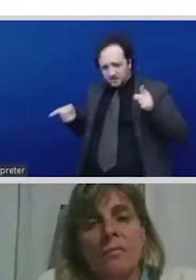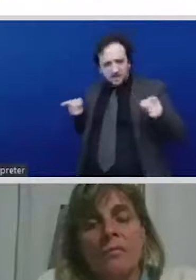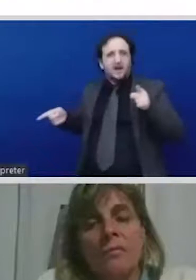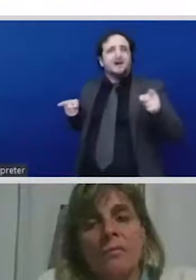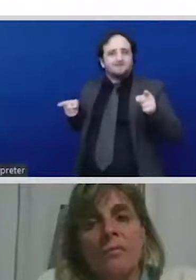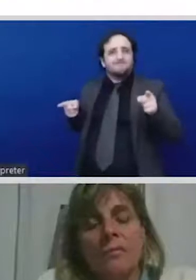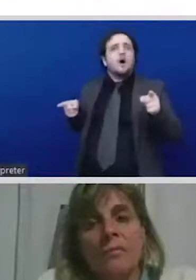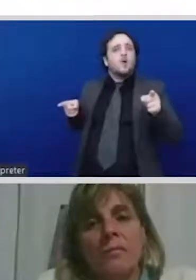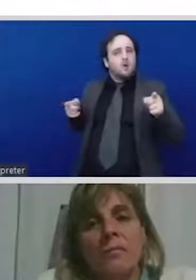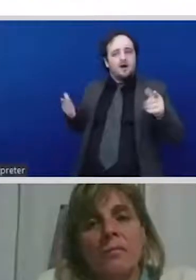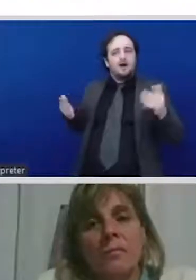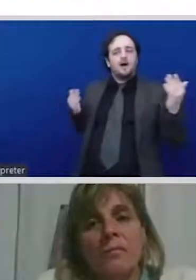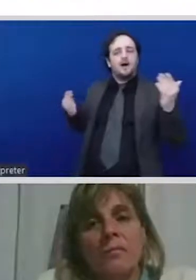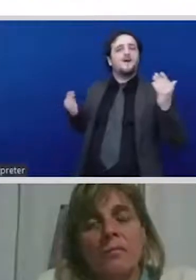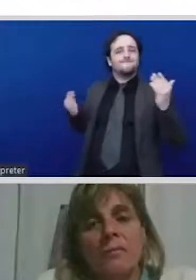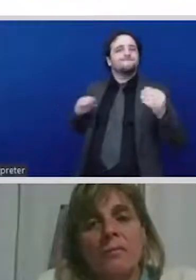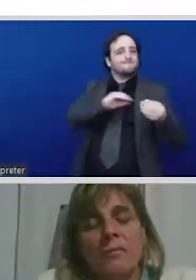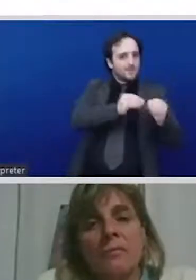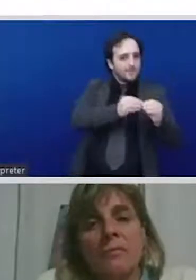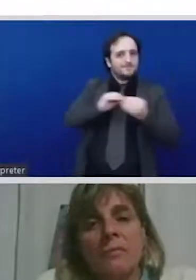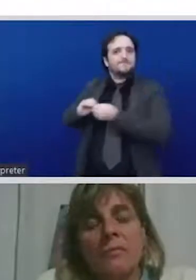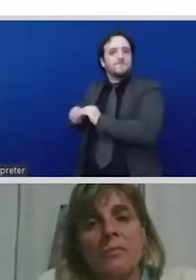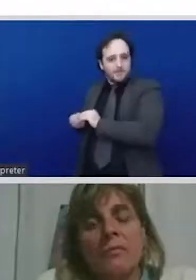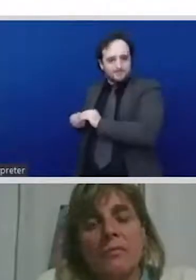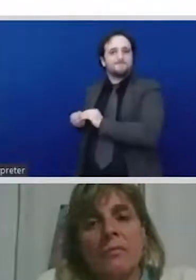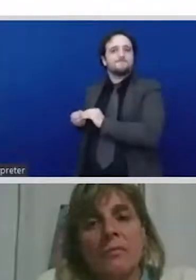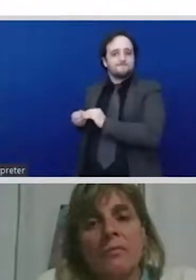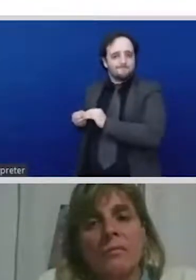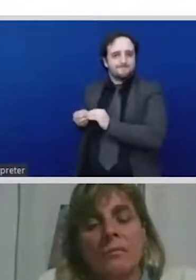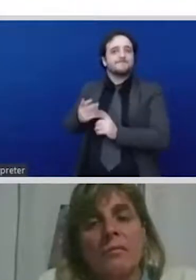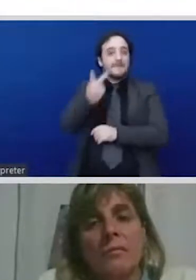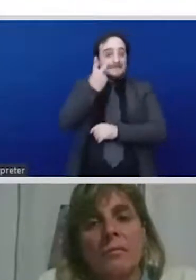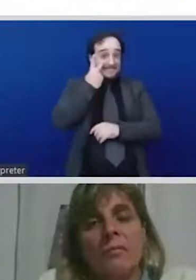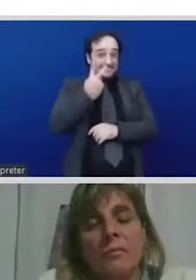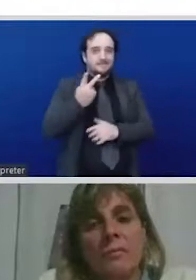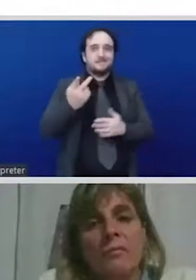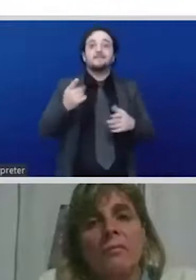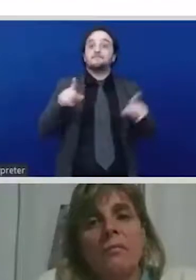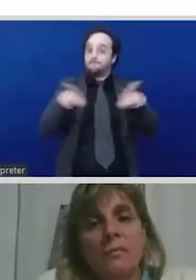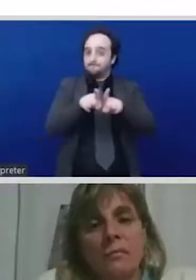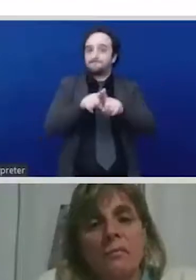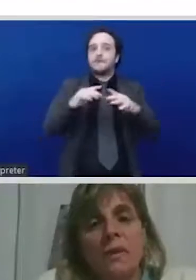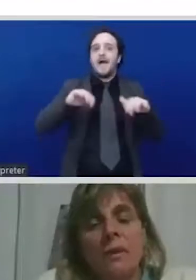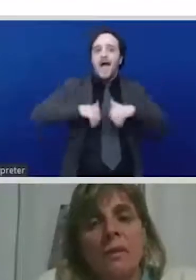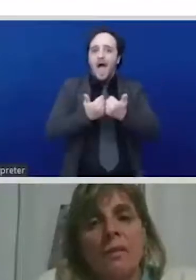fundamentally rethought and the care economy and investing in care is absolutely at the heart of it